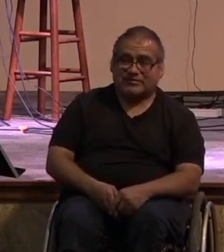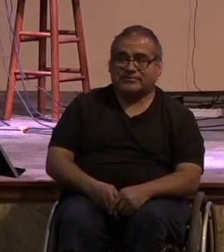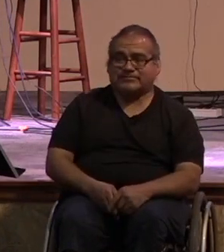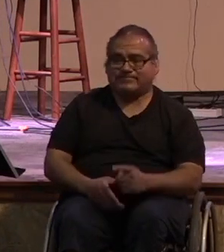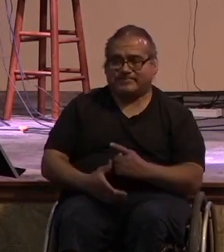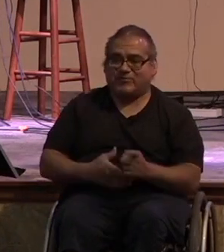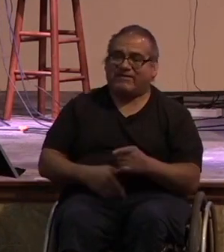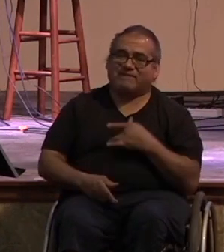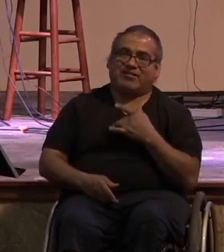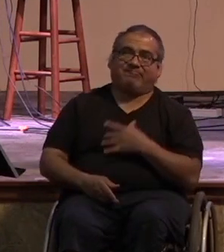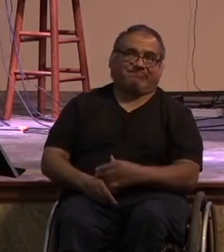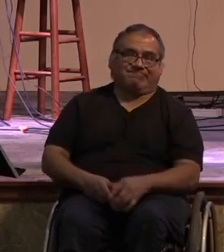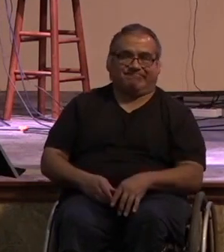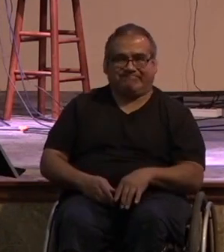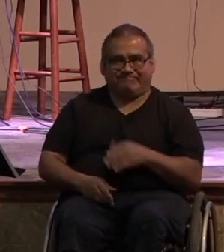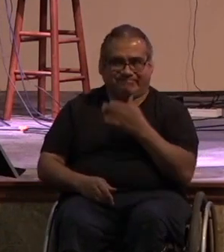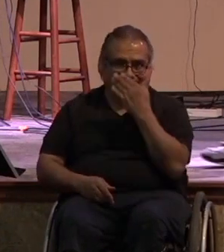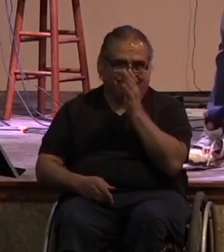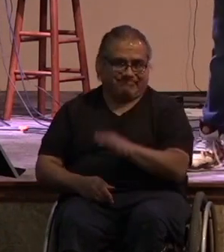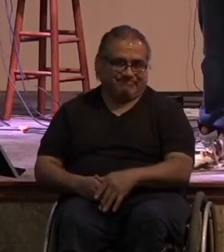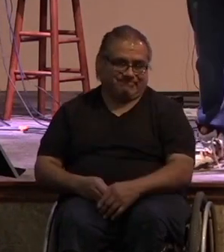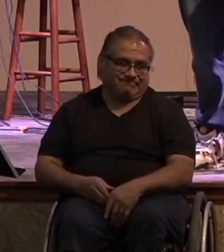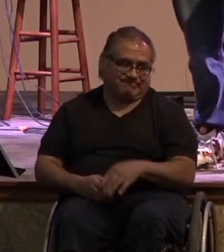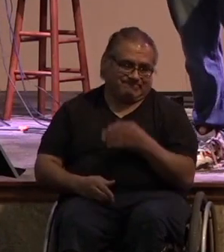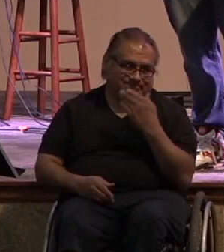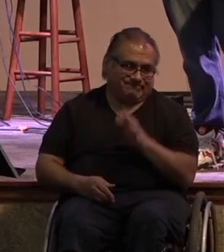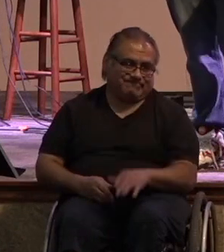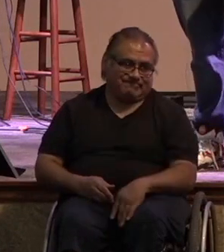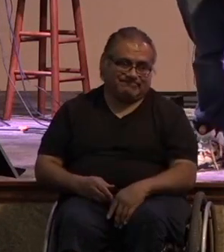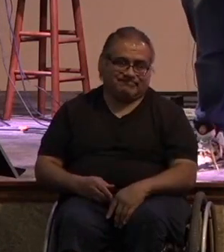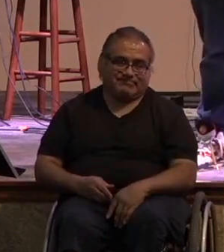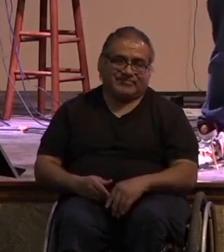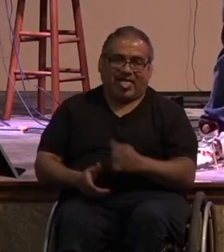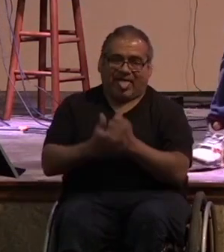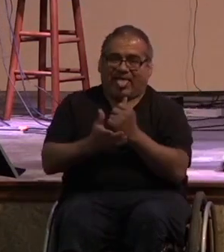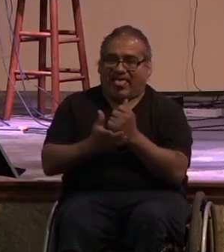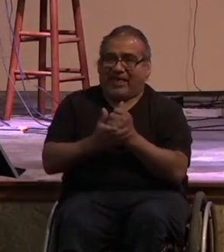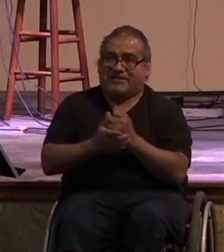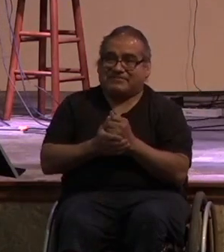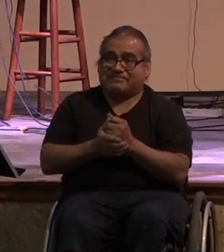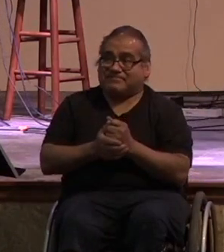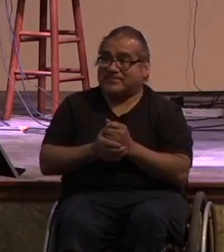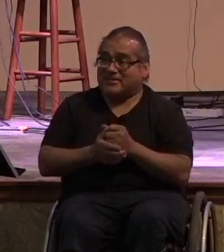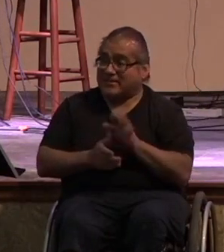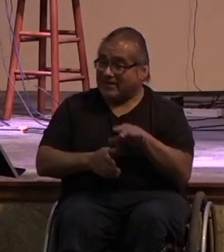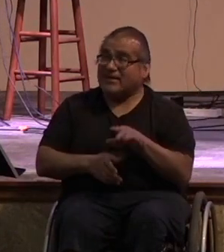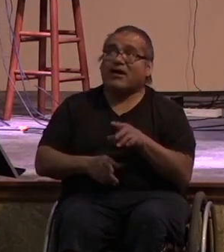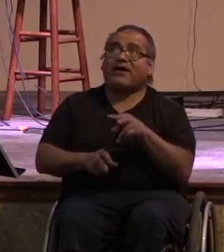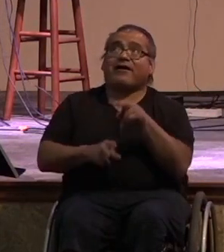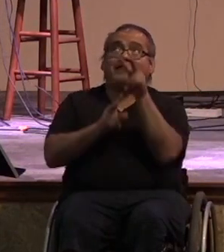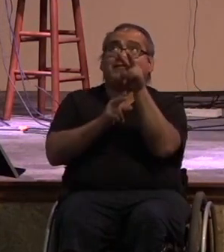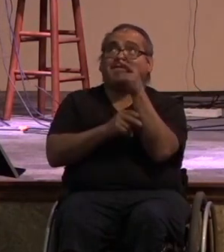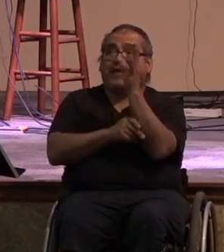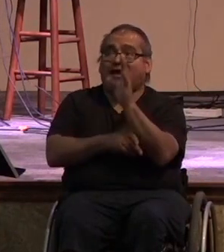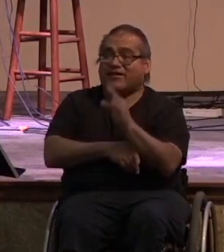you may be feeling apprehensive you may be saying oh help cast your eyes higher right look up to god